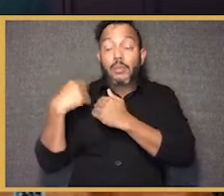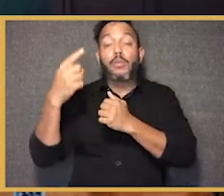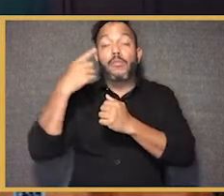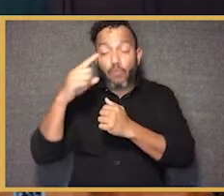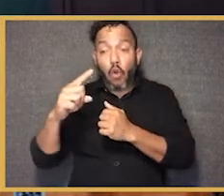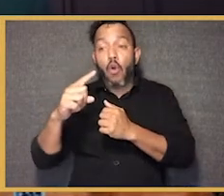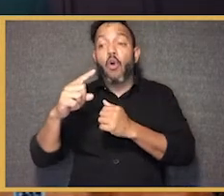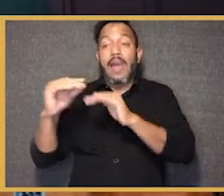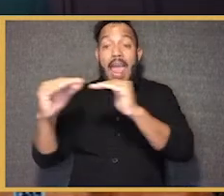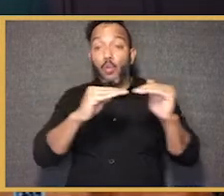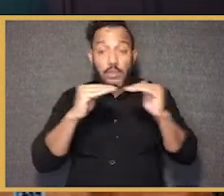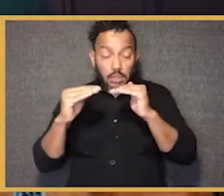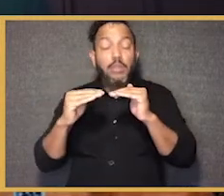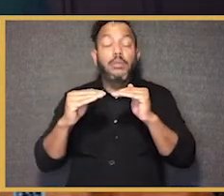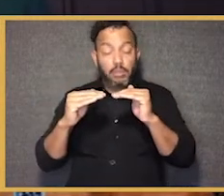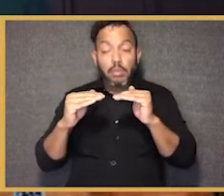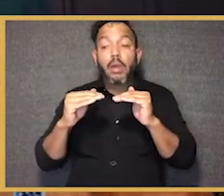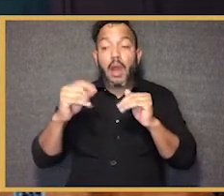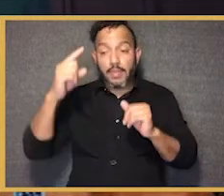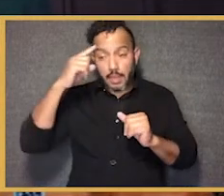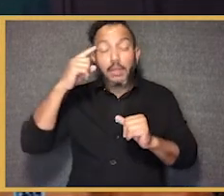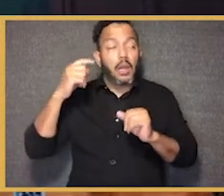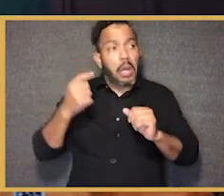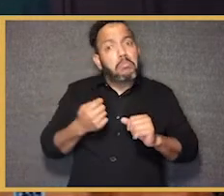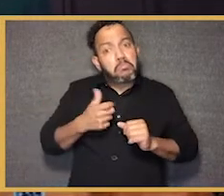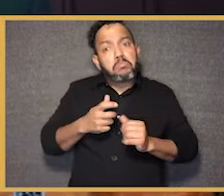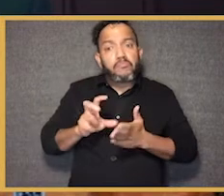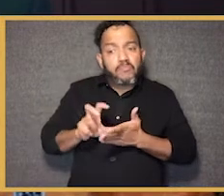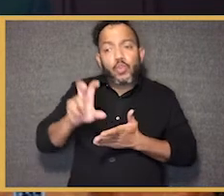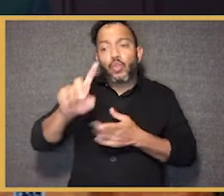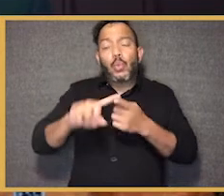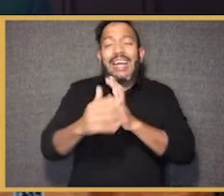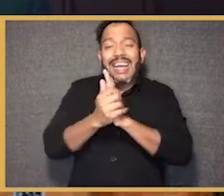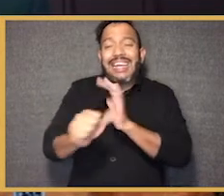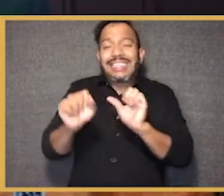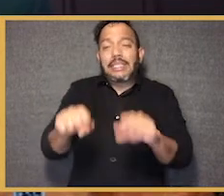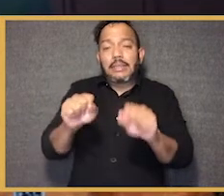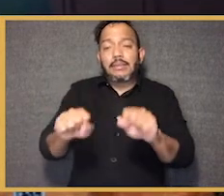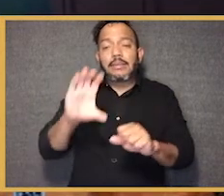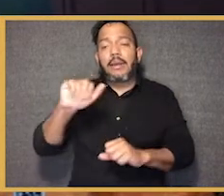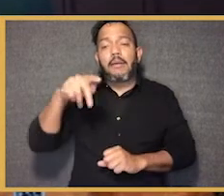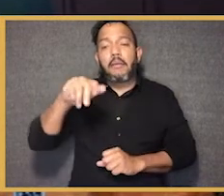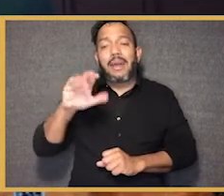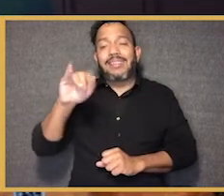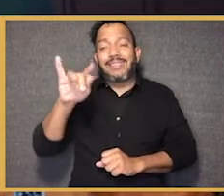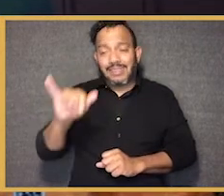accountability for equity, there was, I think, too little investment in capacity building.